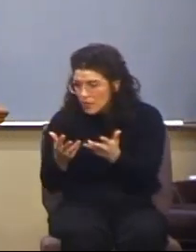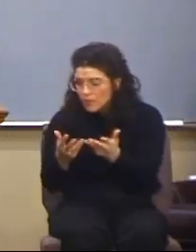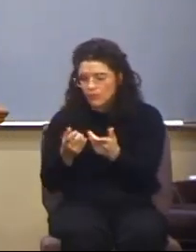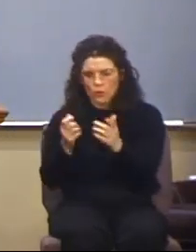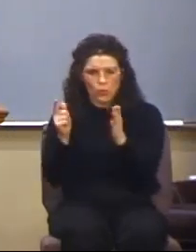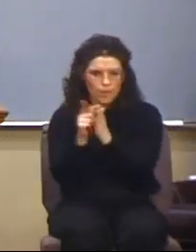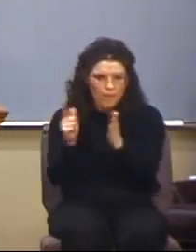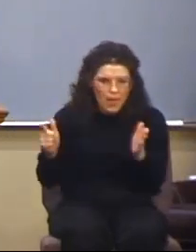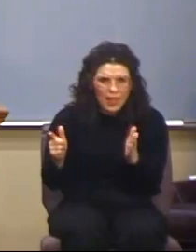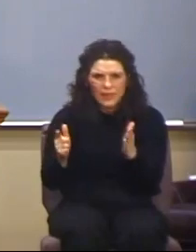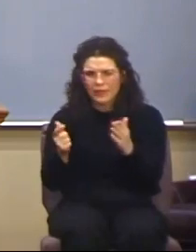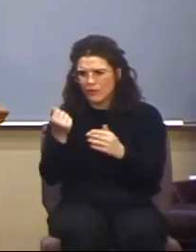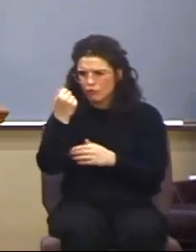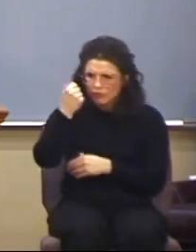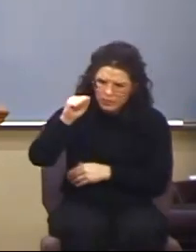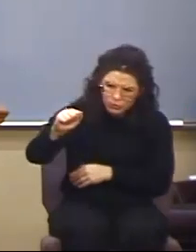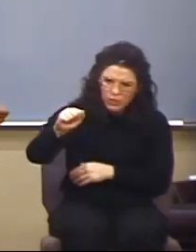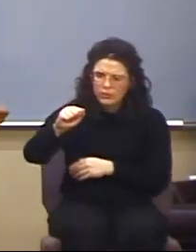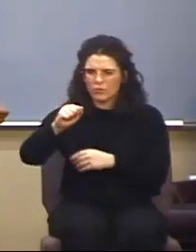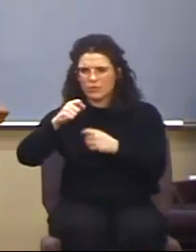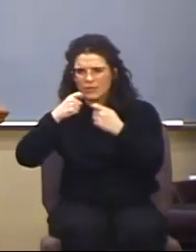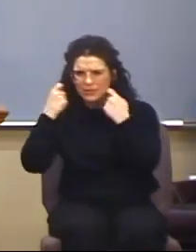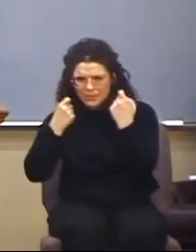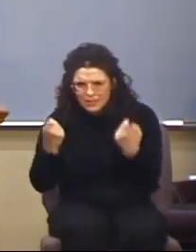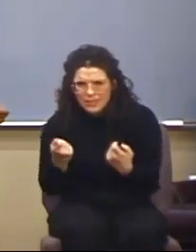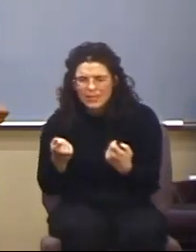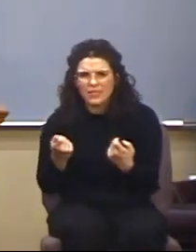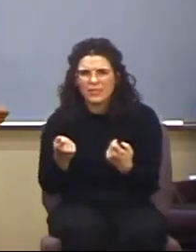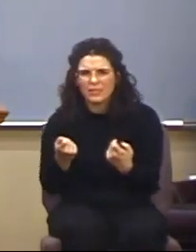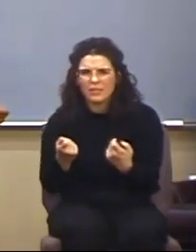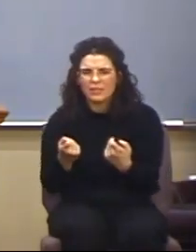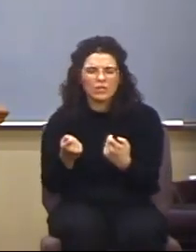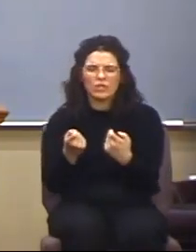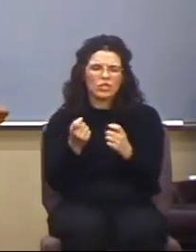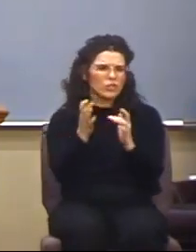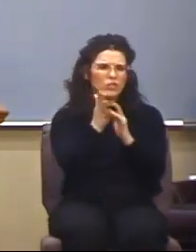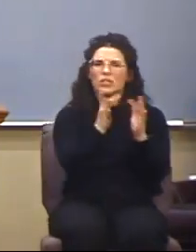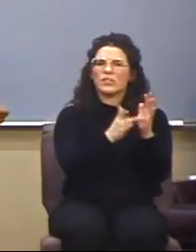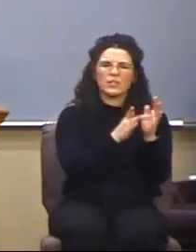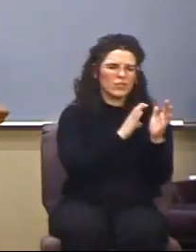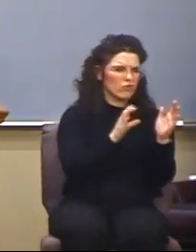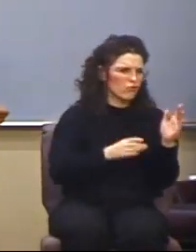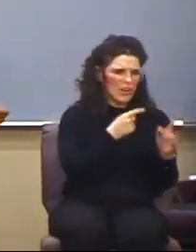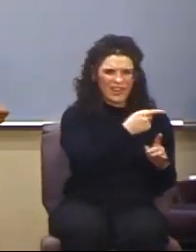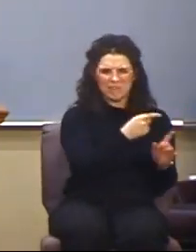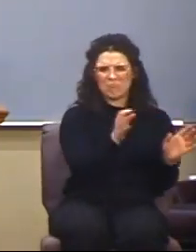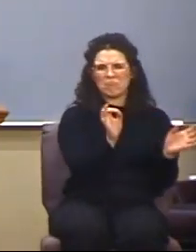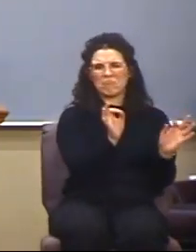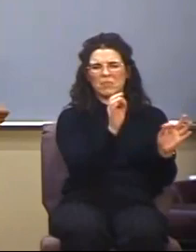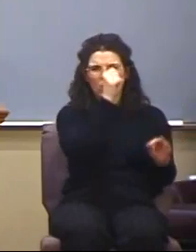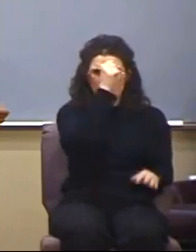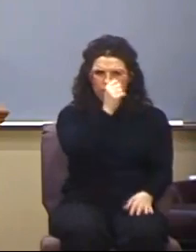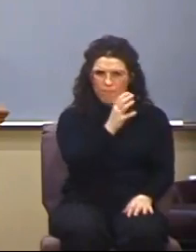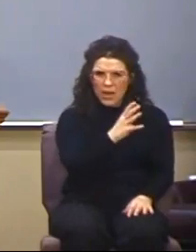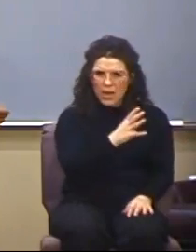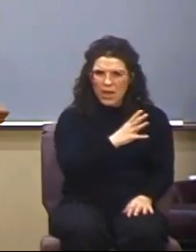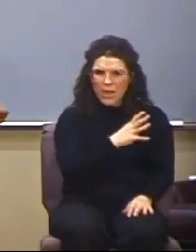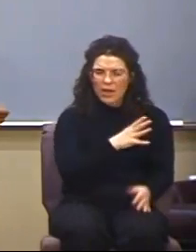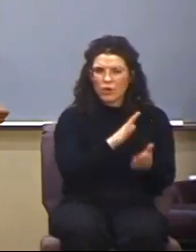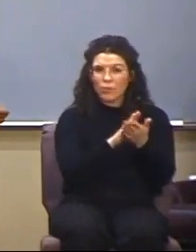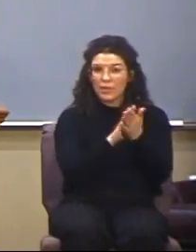transgression, and sin. Jesus wasn't mere mortal man who became